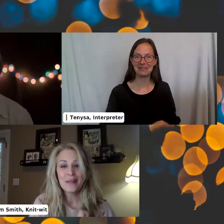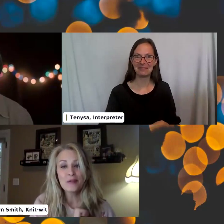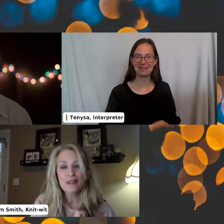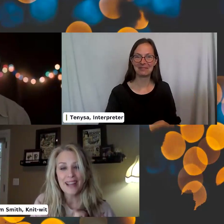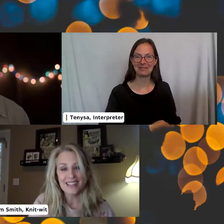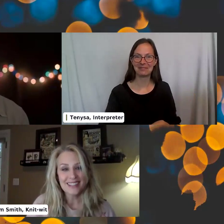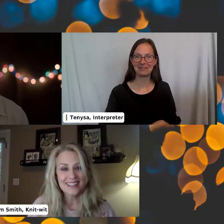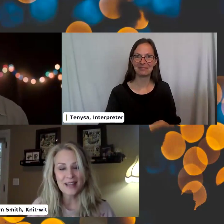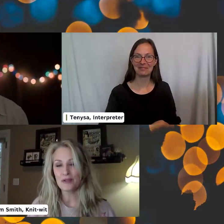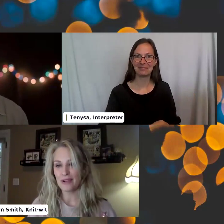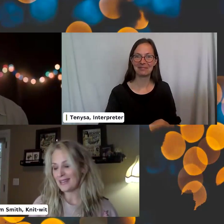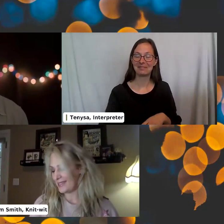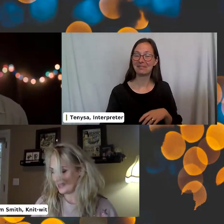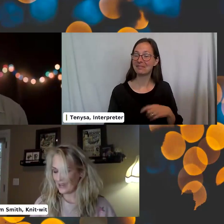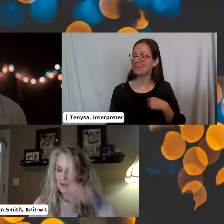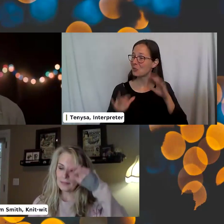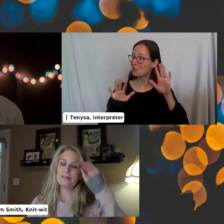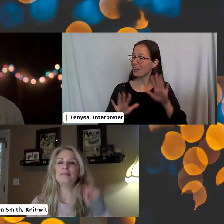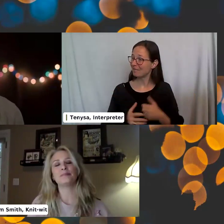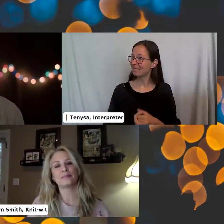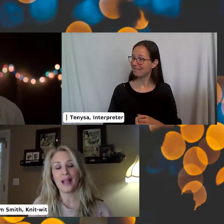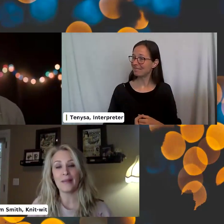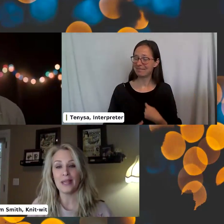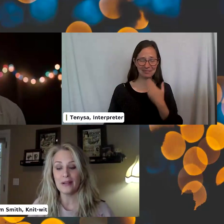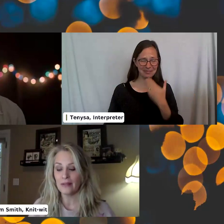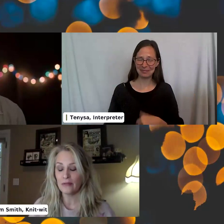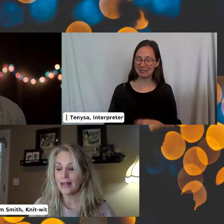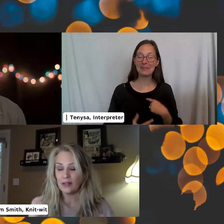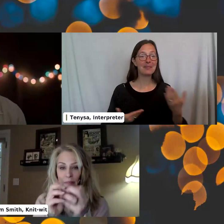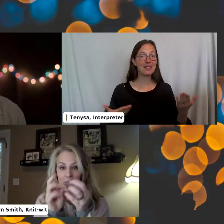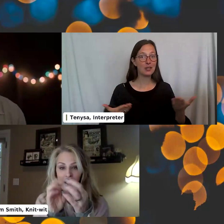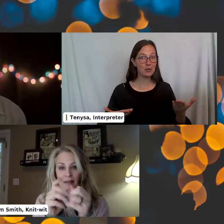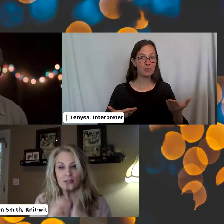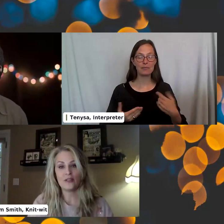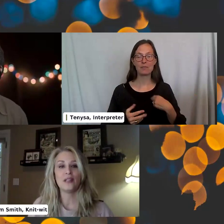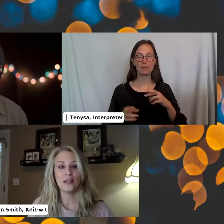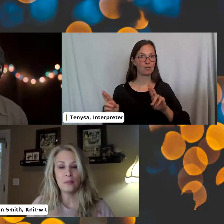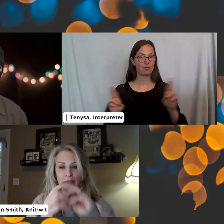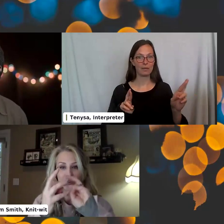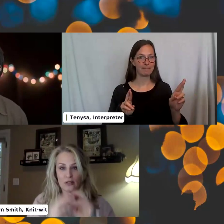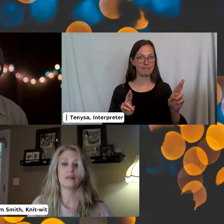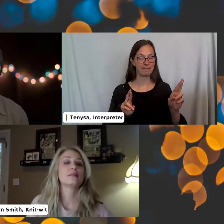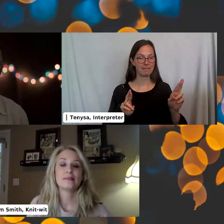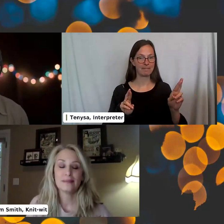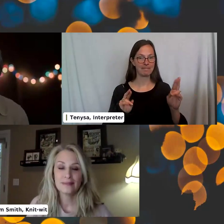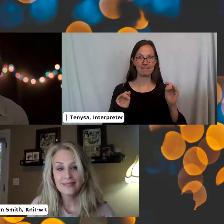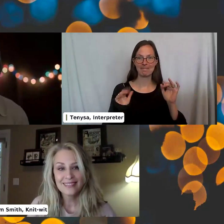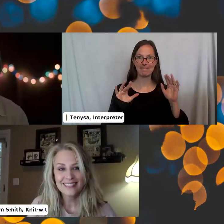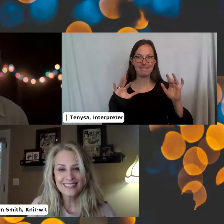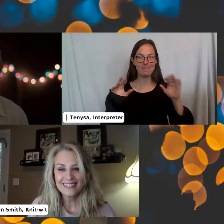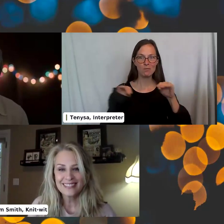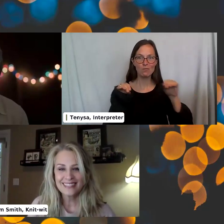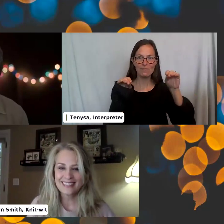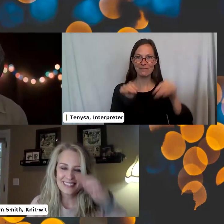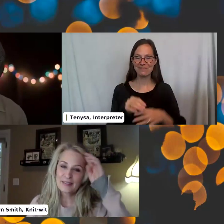I am great. I am great. I am here and ready to do nimble fingers. Nimble